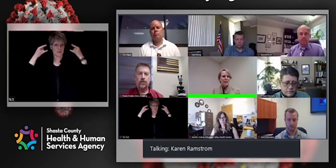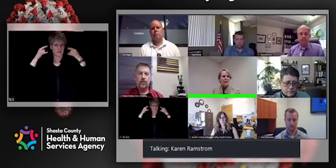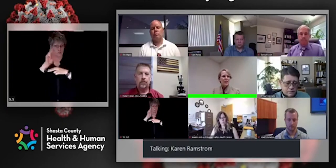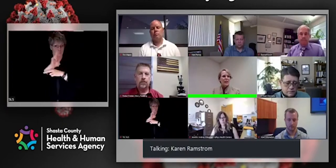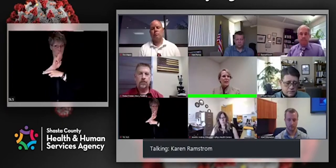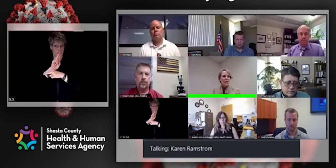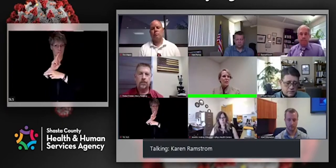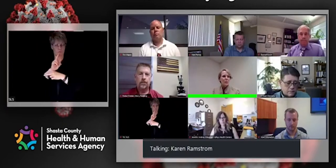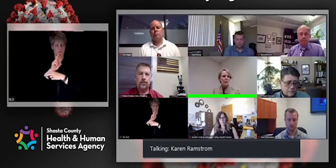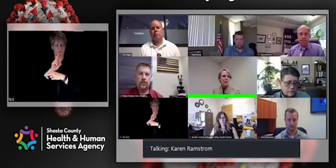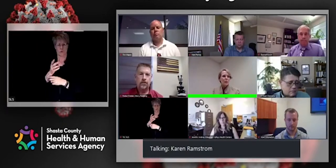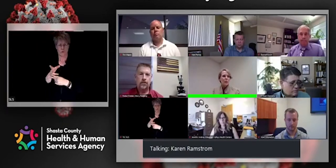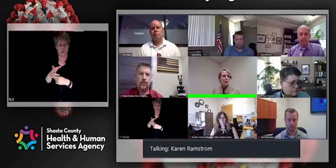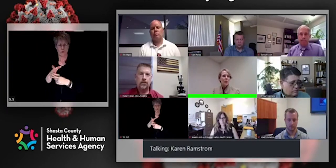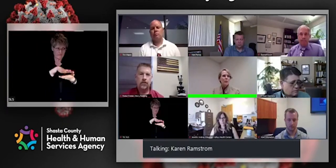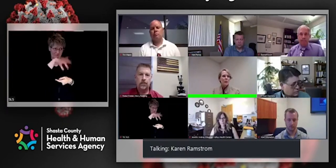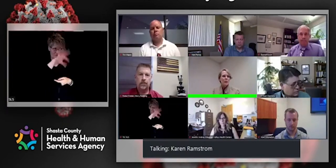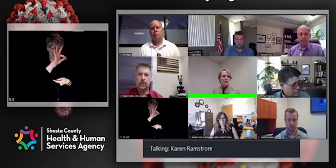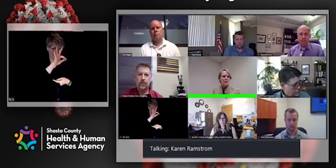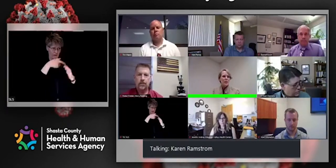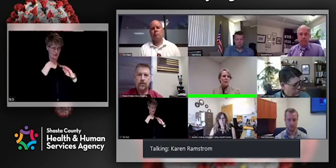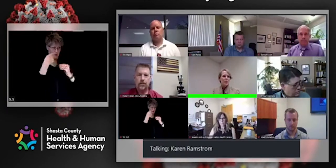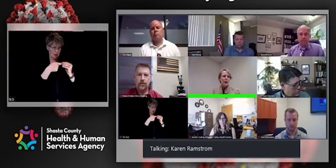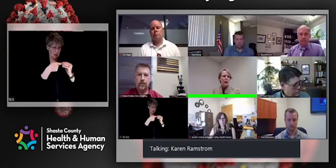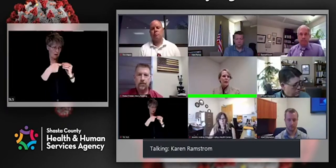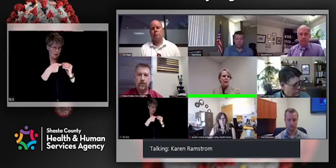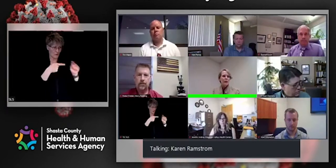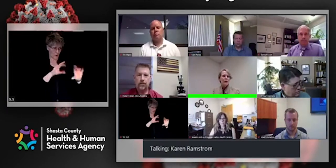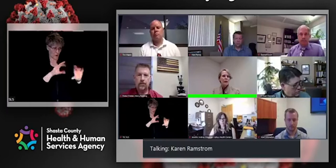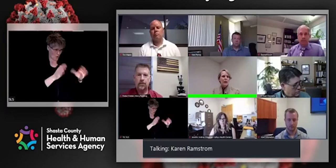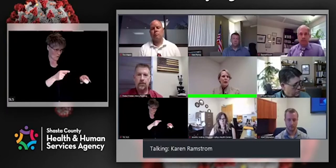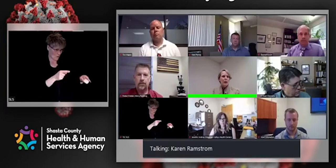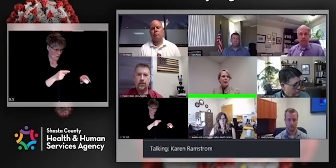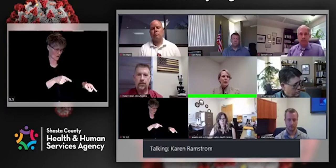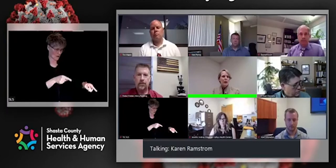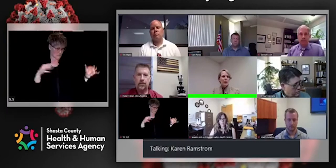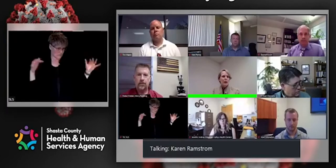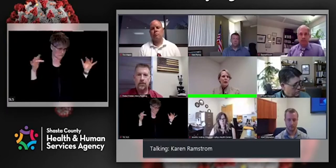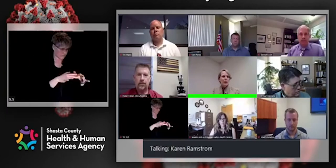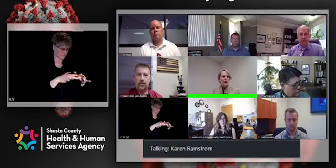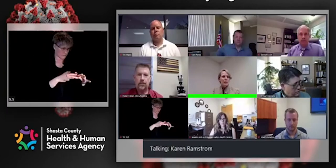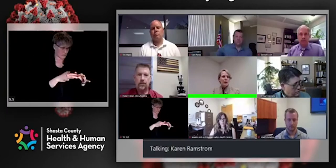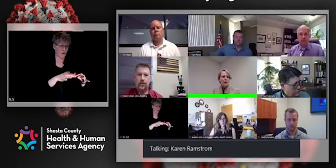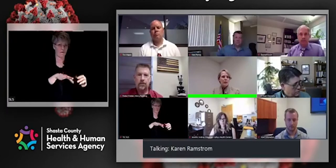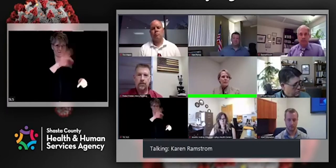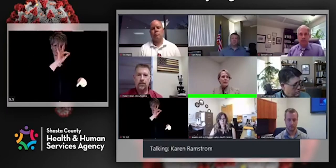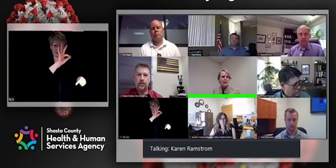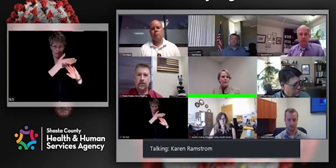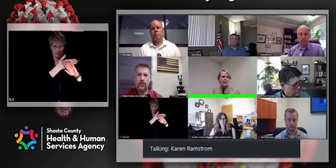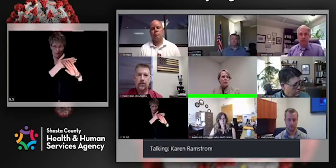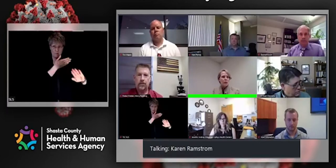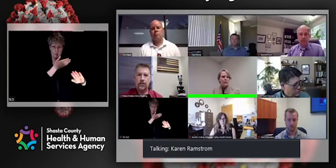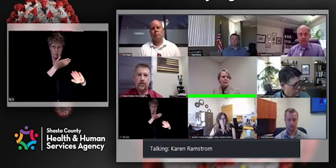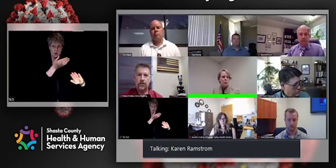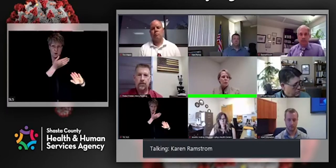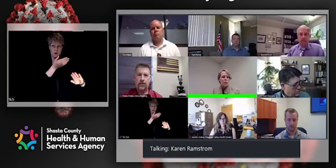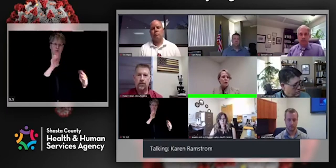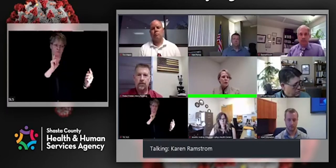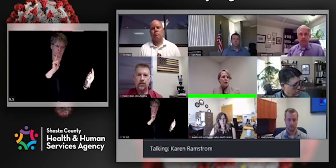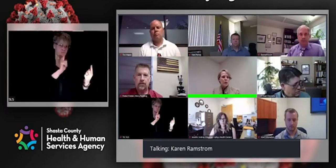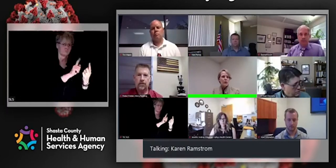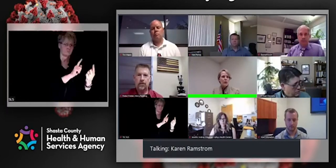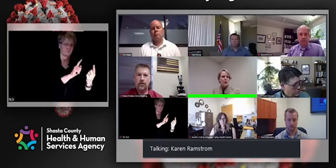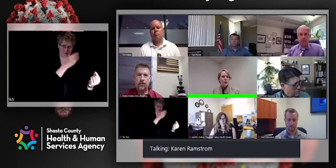best in advance. Typically, we hope to be able to stop those from happening. And we don't always hear about things in advance or have